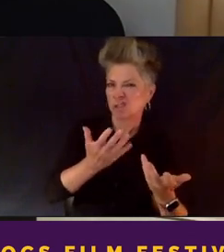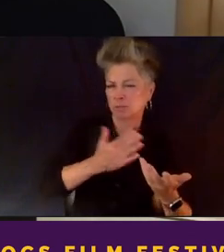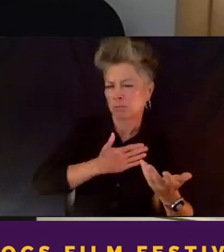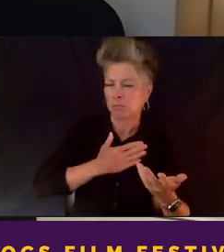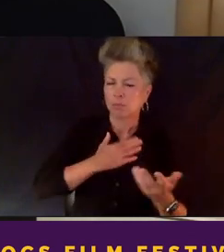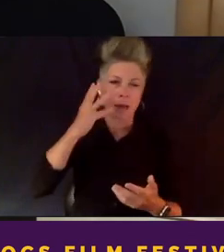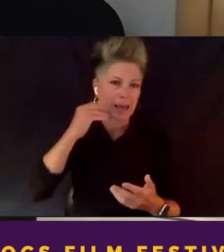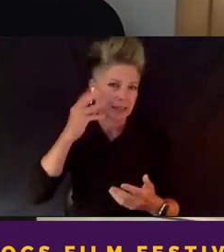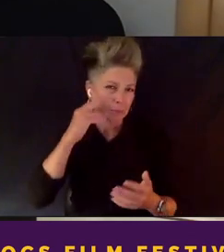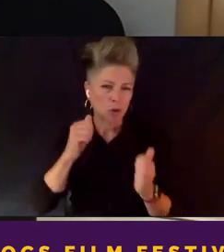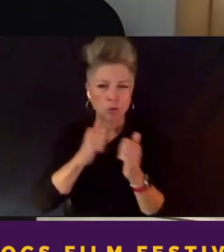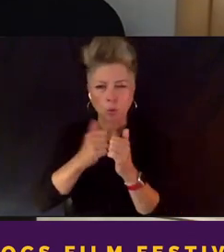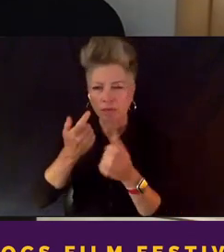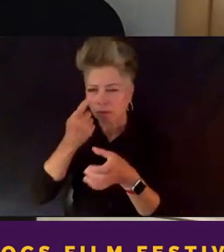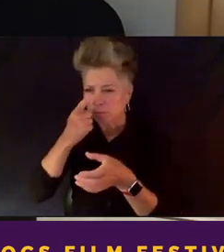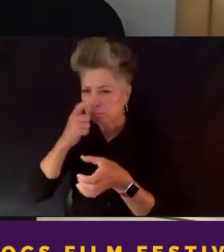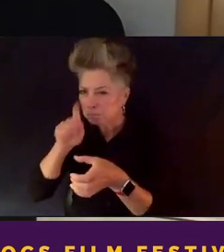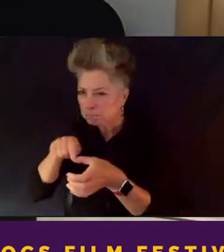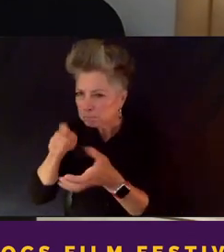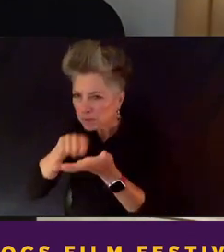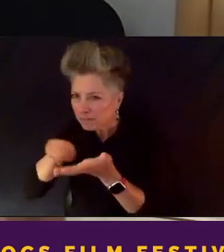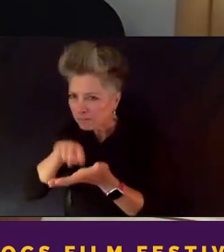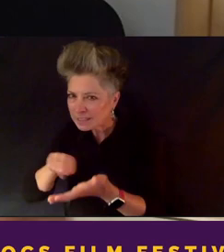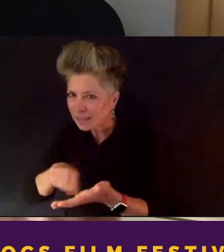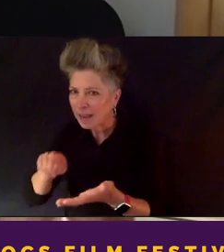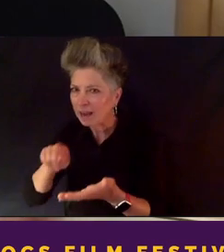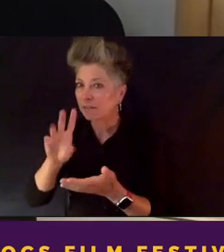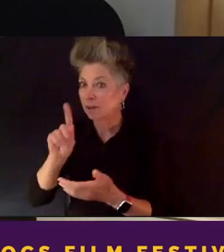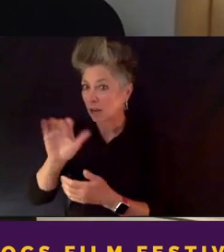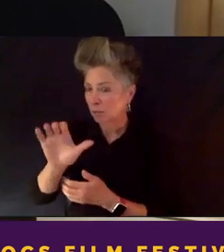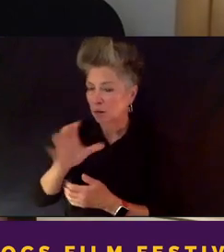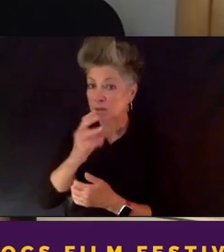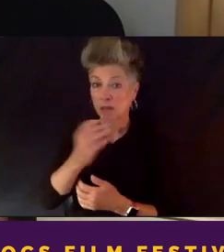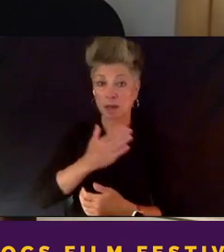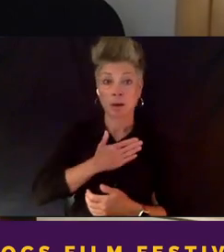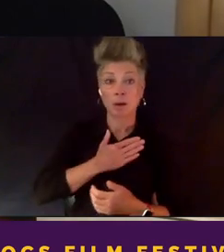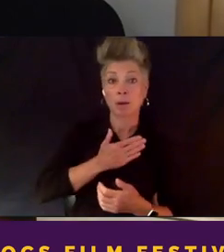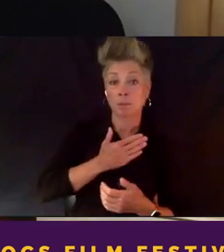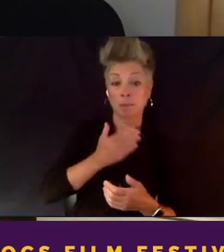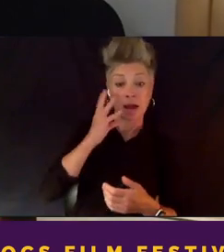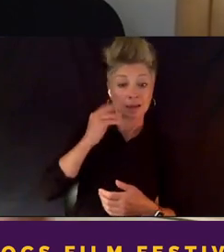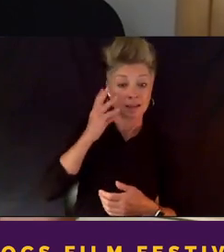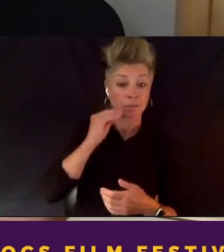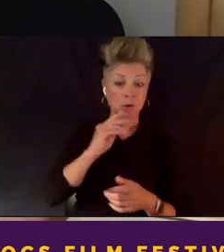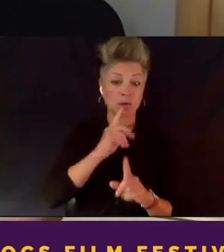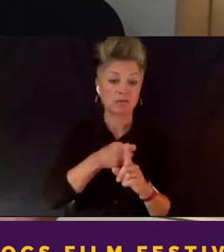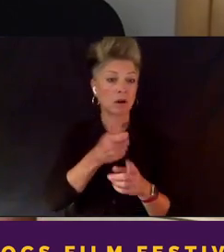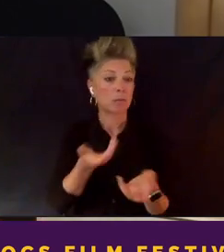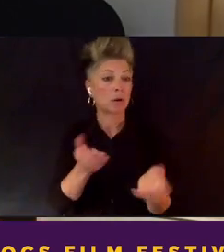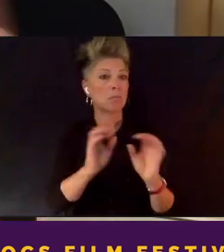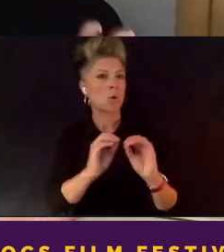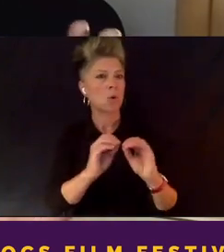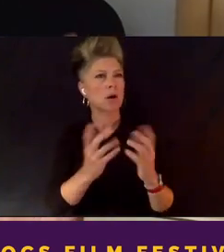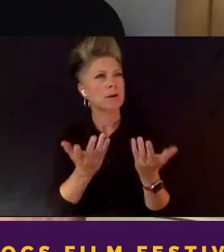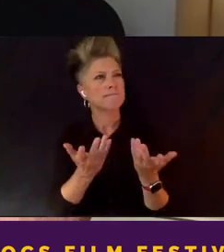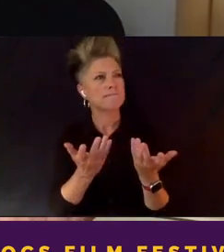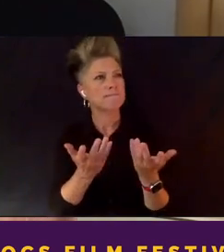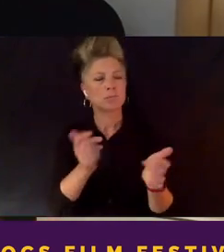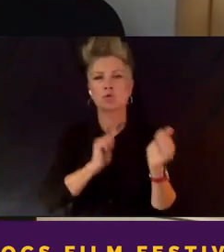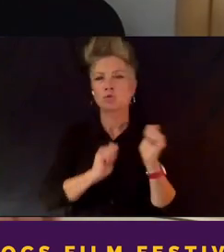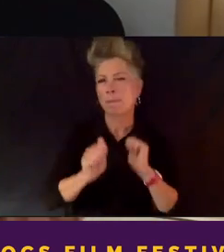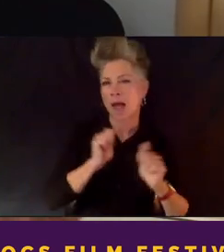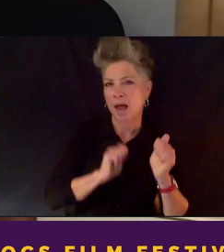documentaries, and my own experience coming from more dramatic, you know, genres,